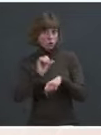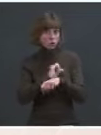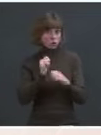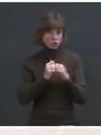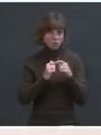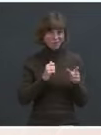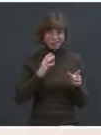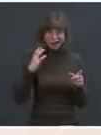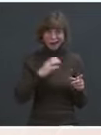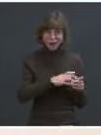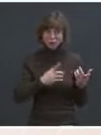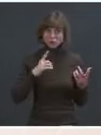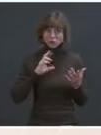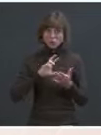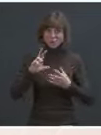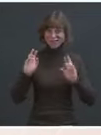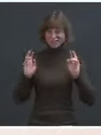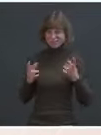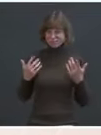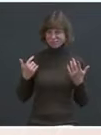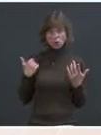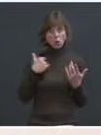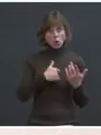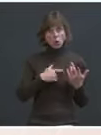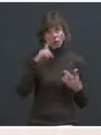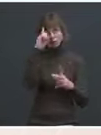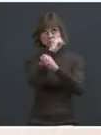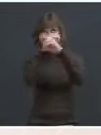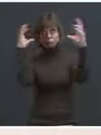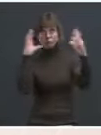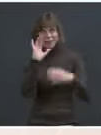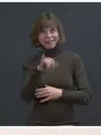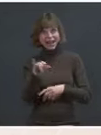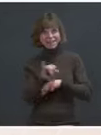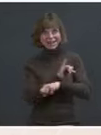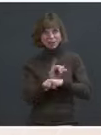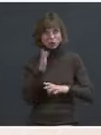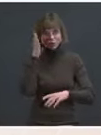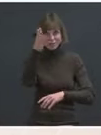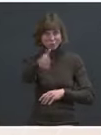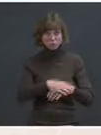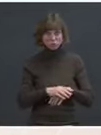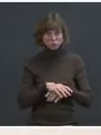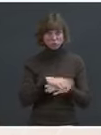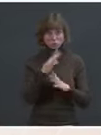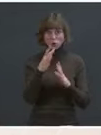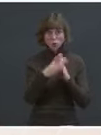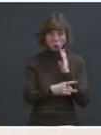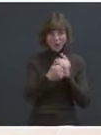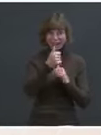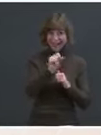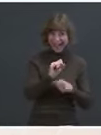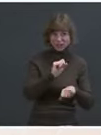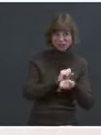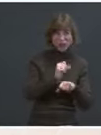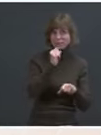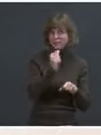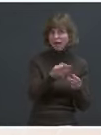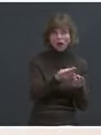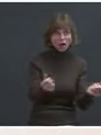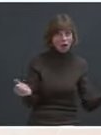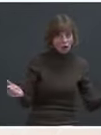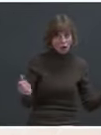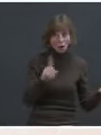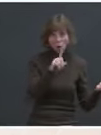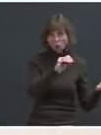in what we see as industries of the future. Oil and gas jobs are not going away. There are many